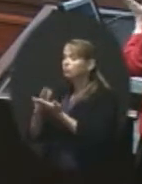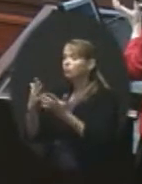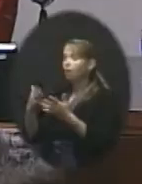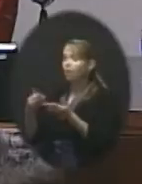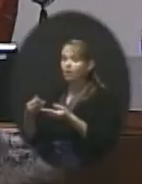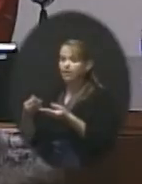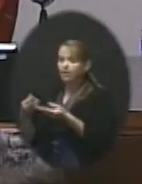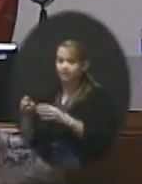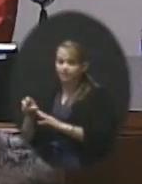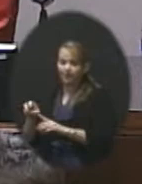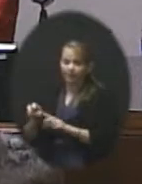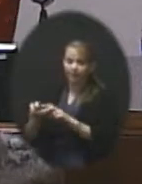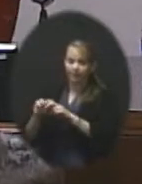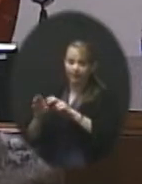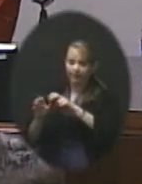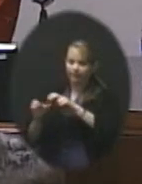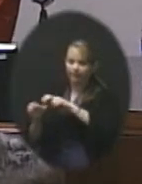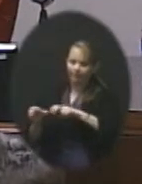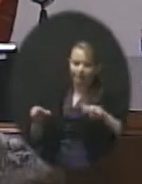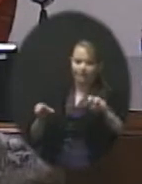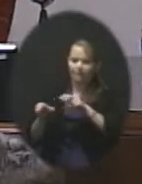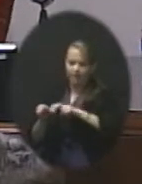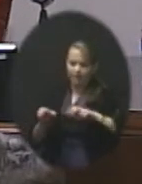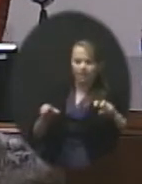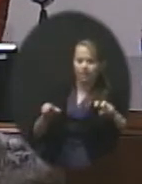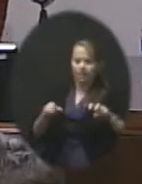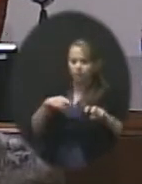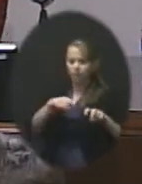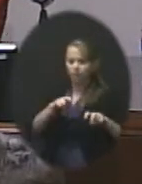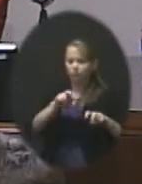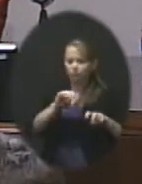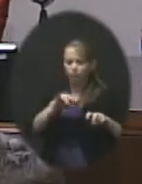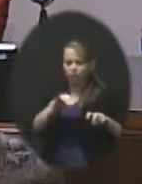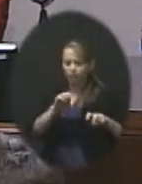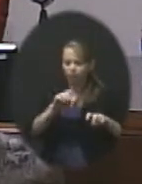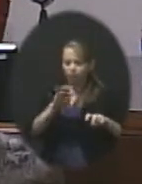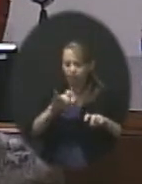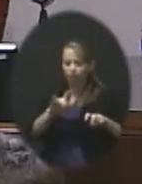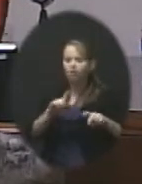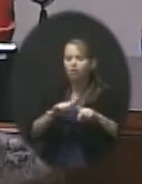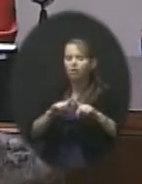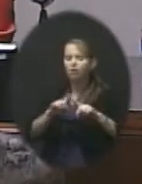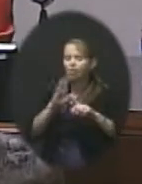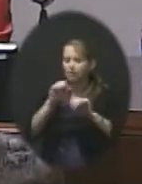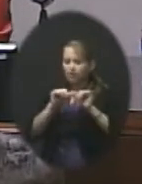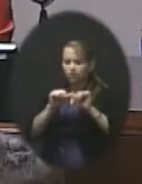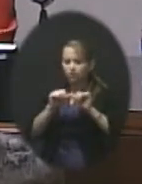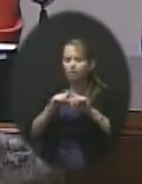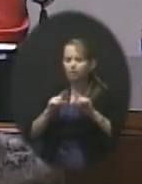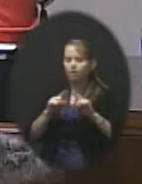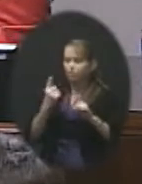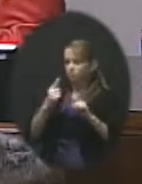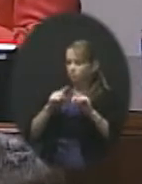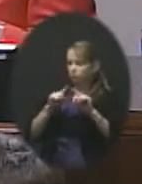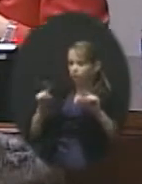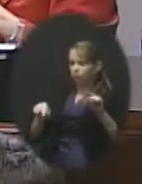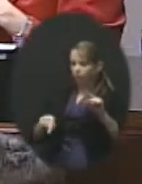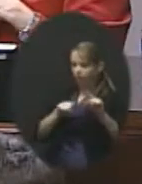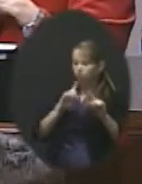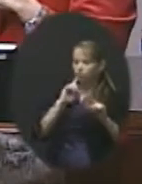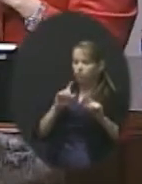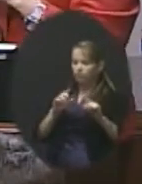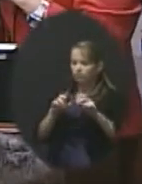Prairie Trail and so they'll continue to. It's just that triangle area that will stay with Mission Trail. So I